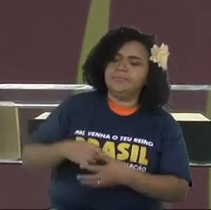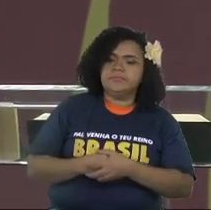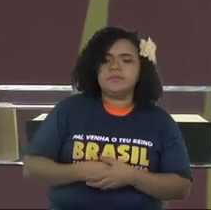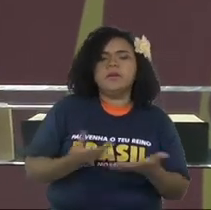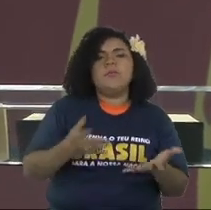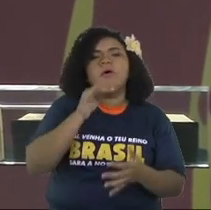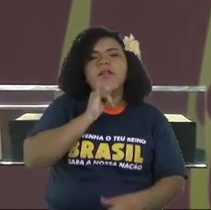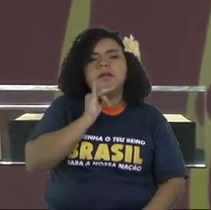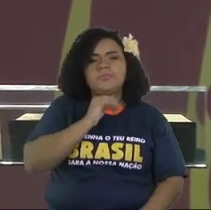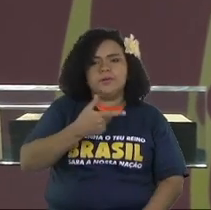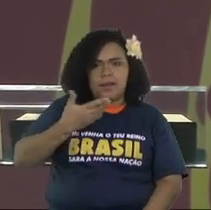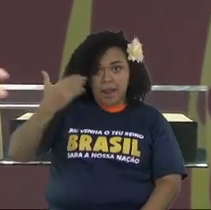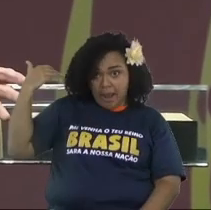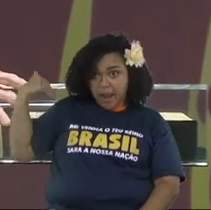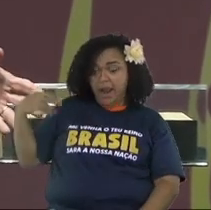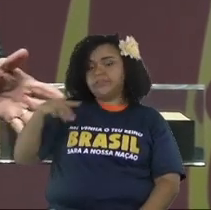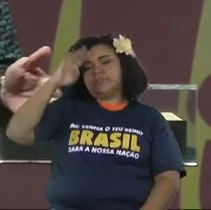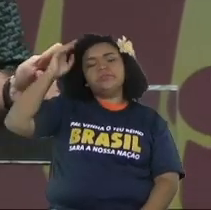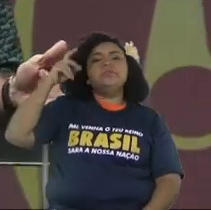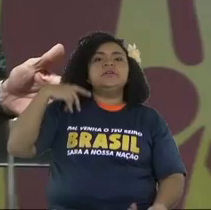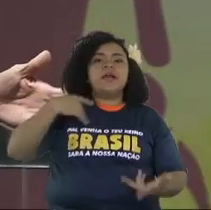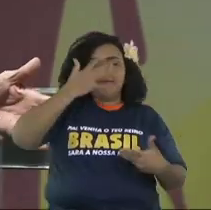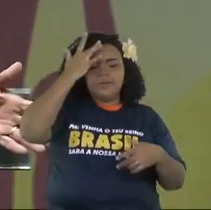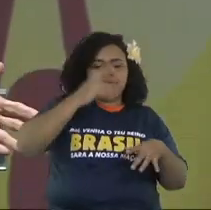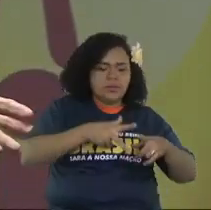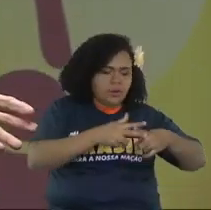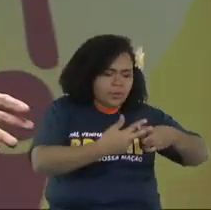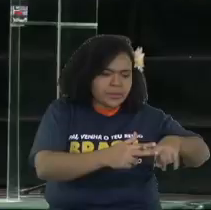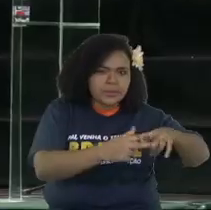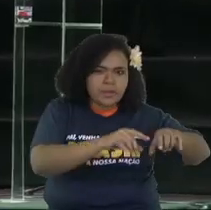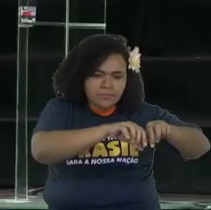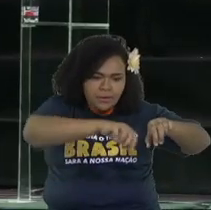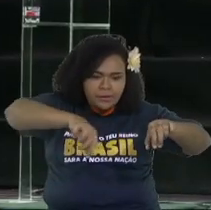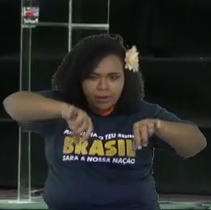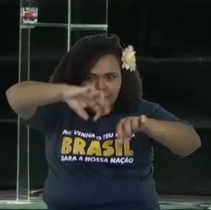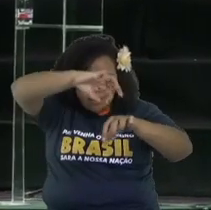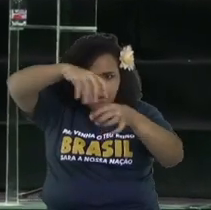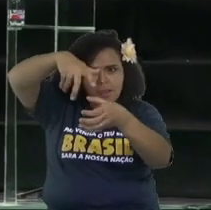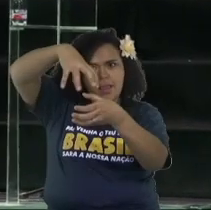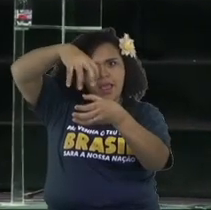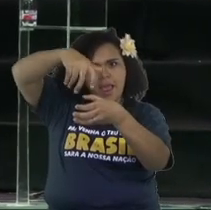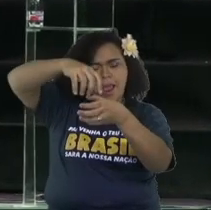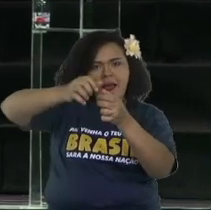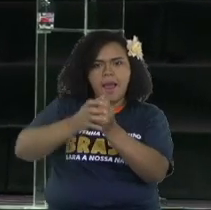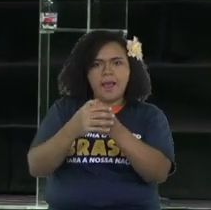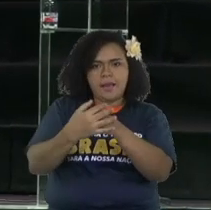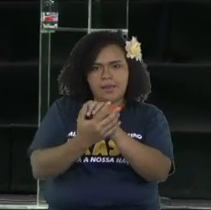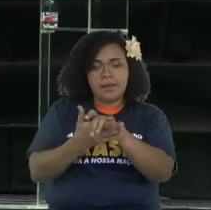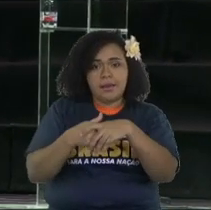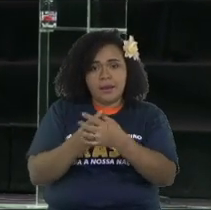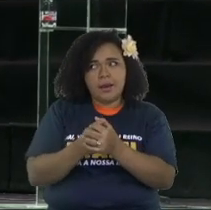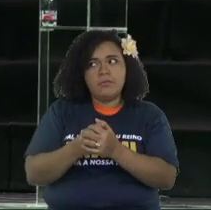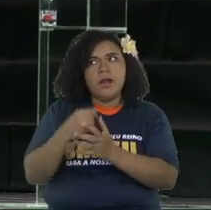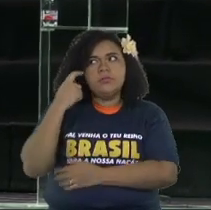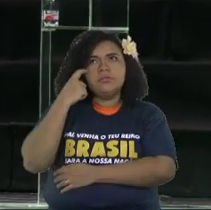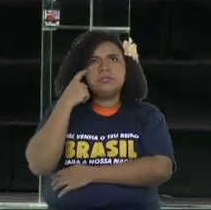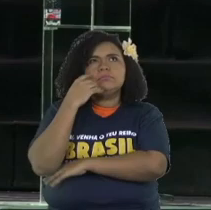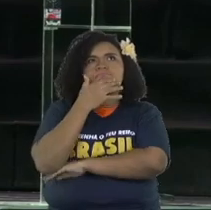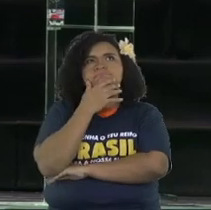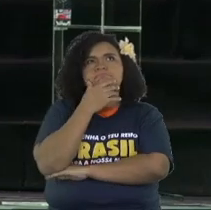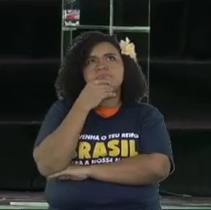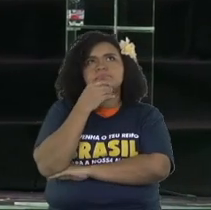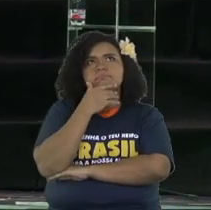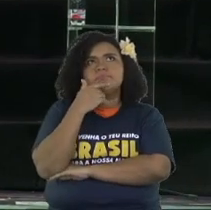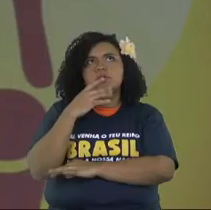everyday life. You're a plumber. You're going to do a work, a plumber or work in a house. You do as for the